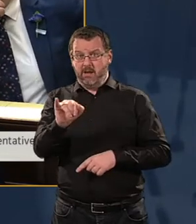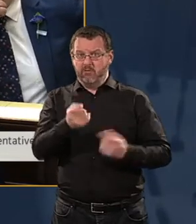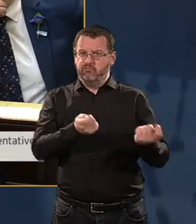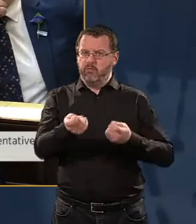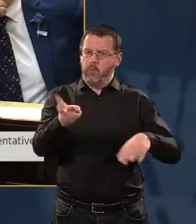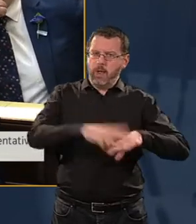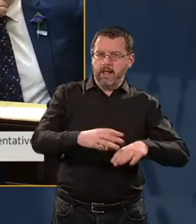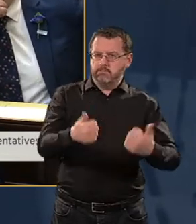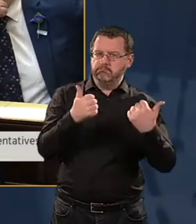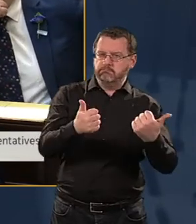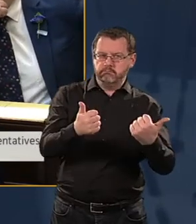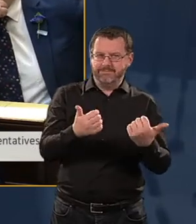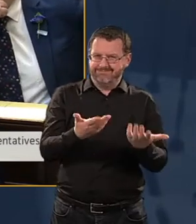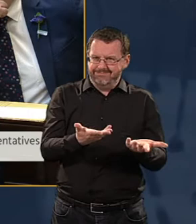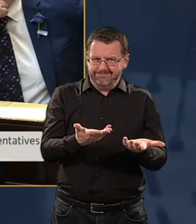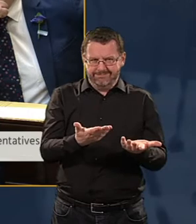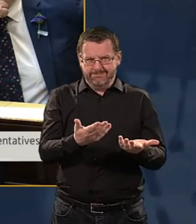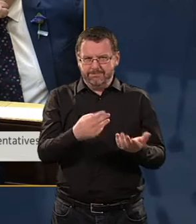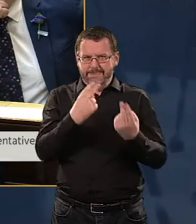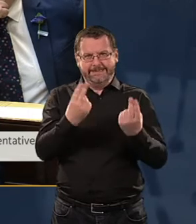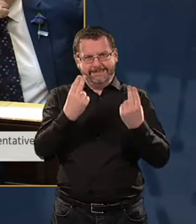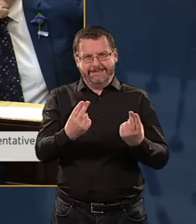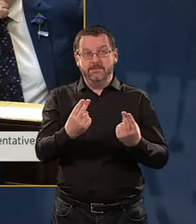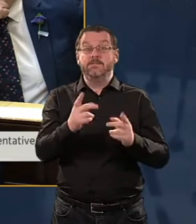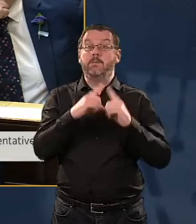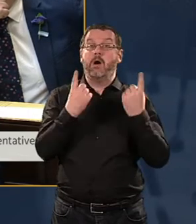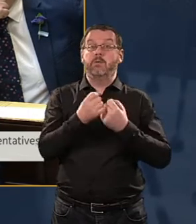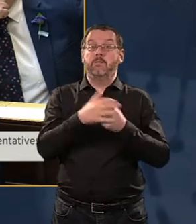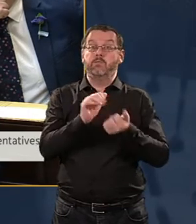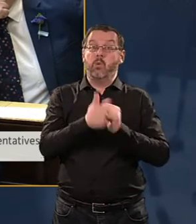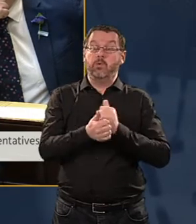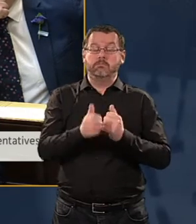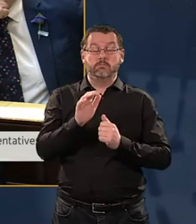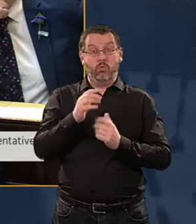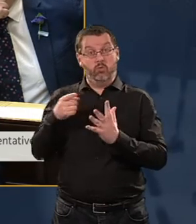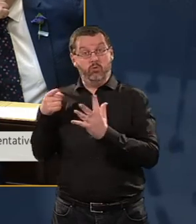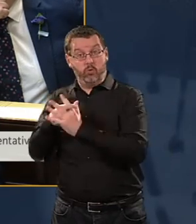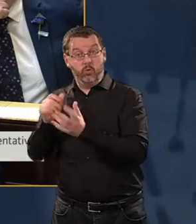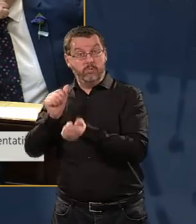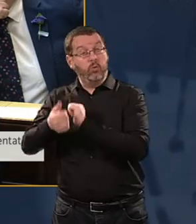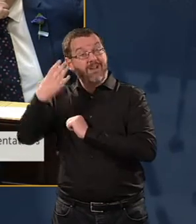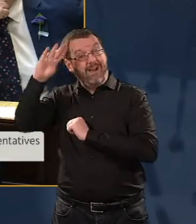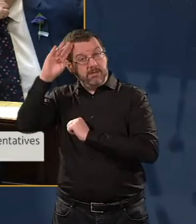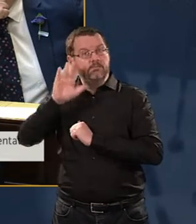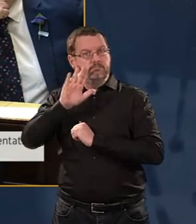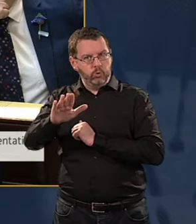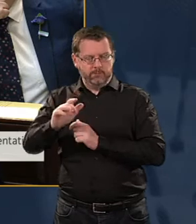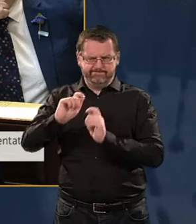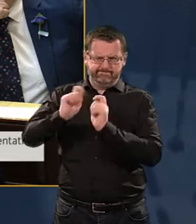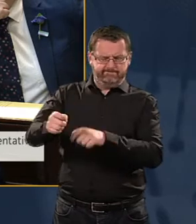organisation, on the commissioning by the Department of Sport through Sports Ireland of a truly